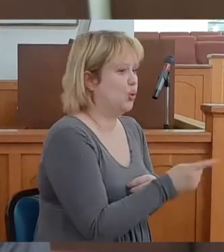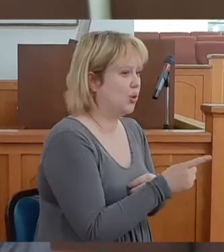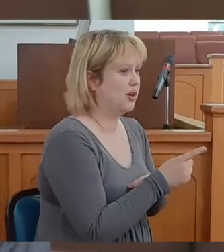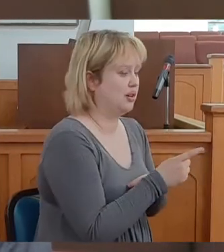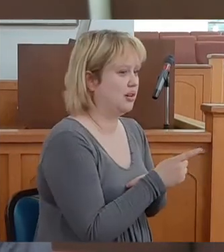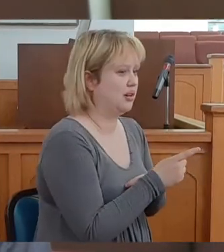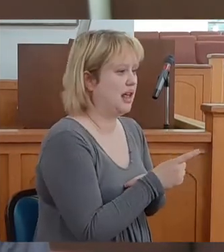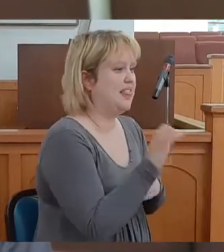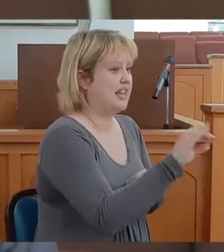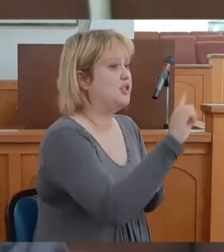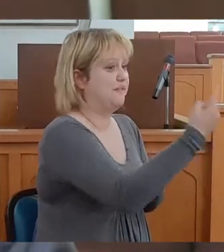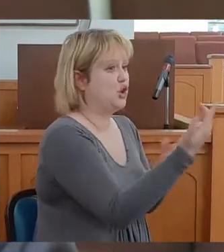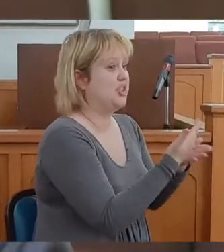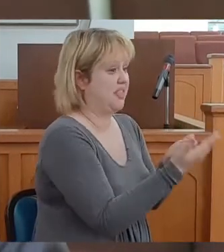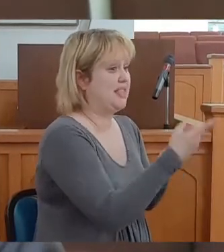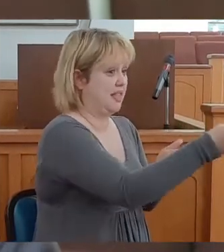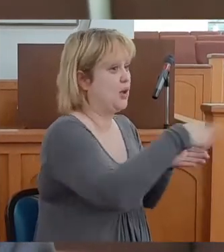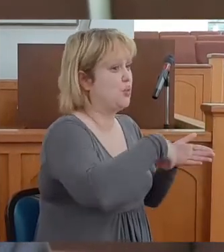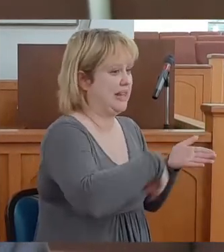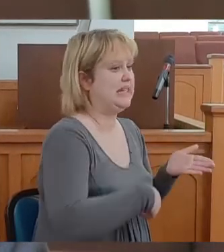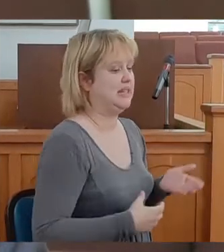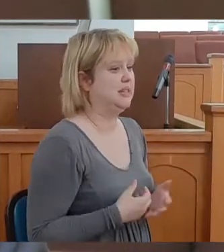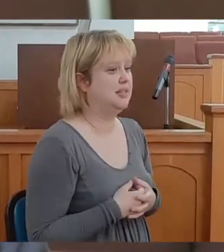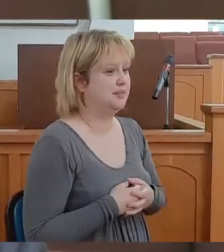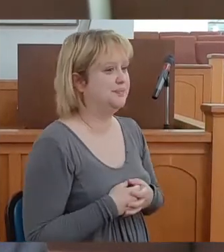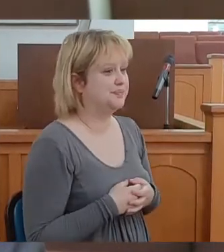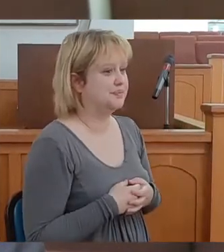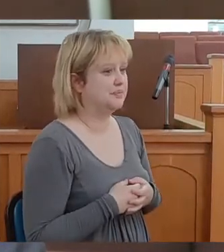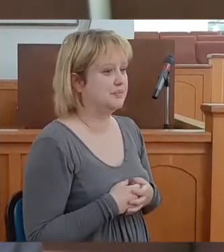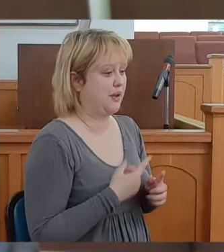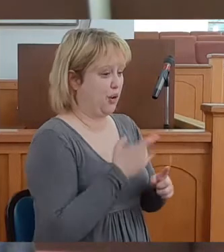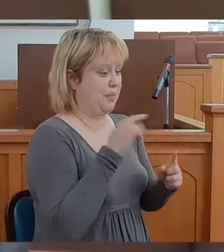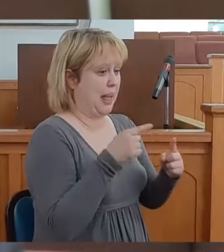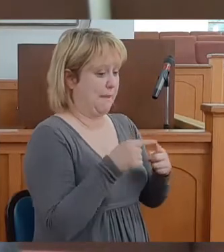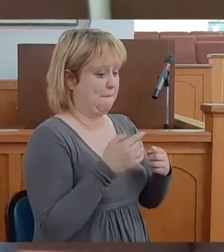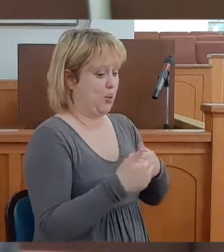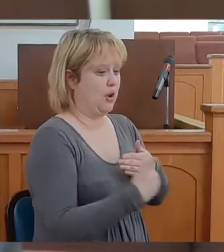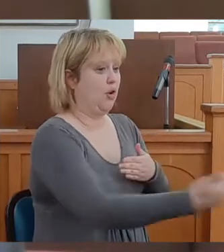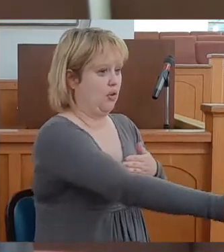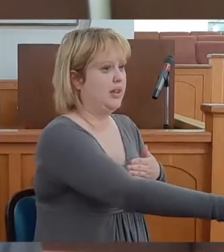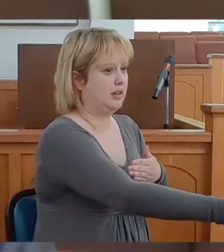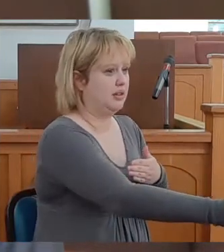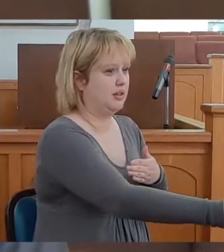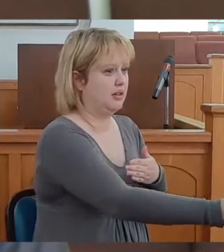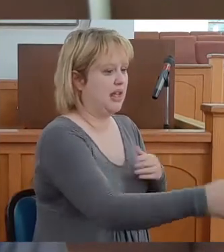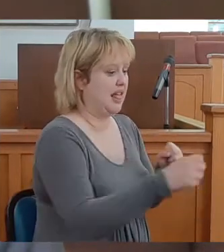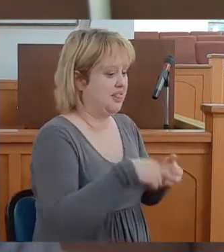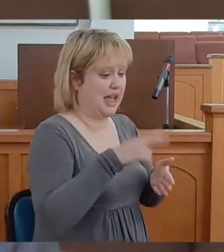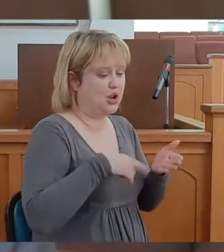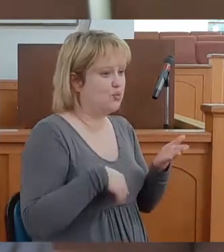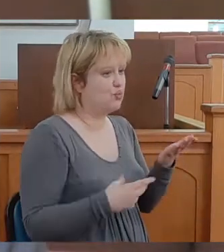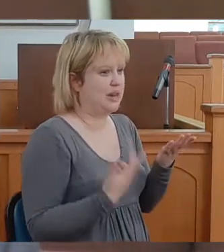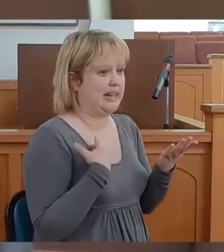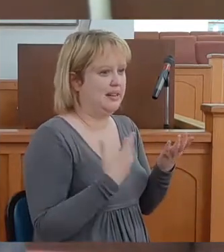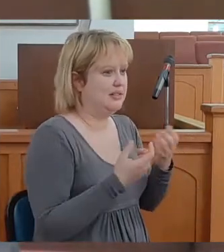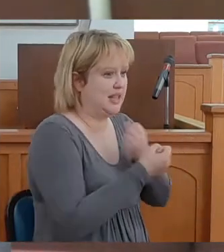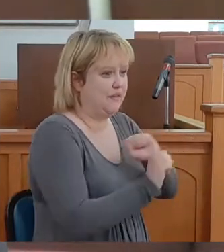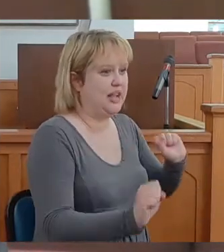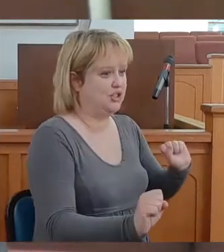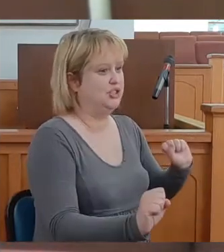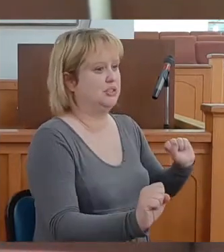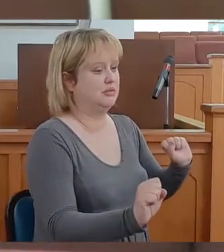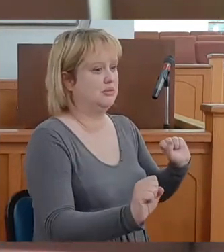that's the first thing that they read. From that point on, they can read the plan of salvation.